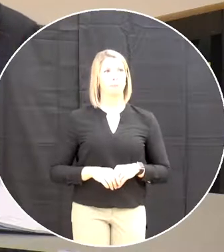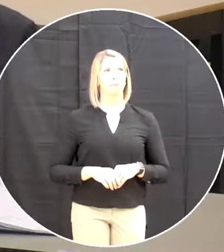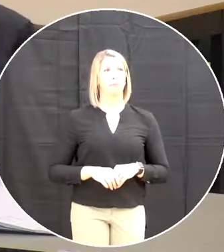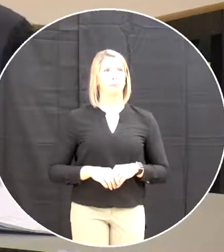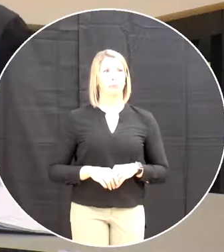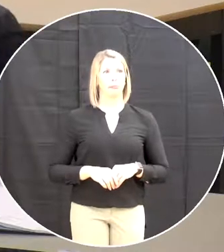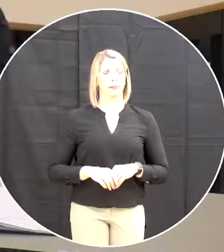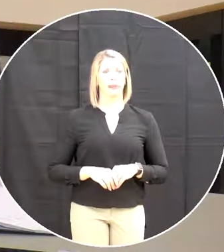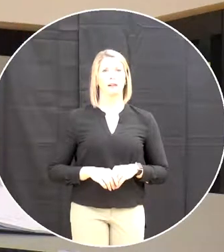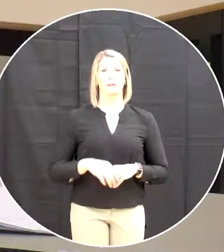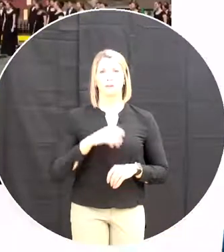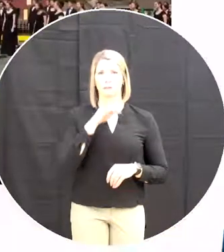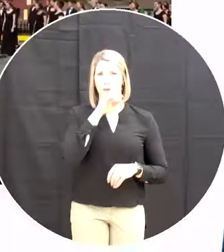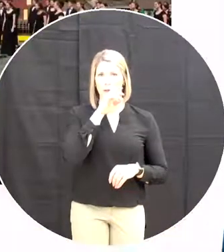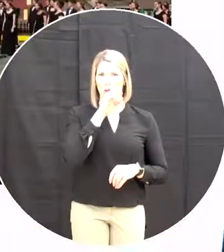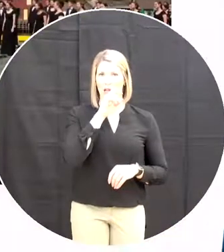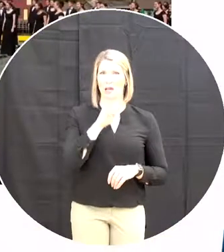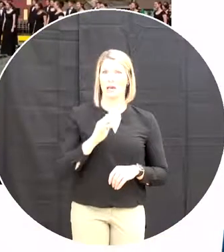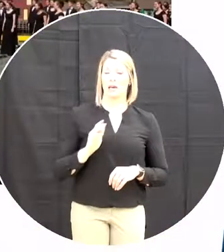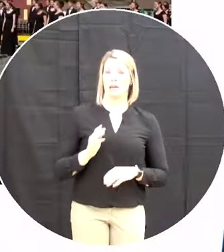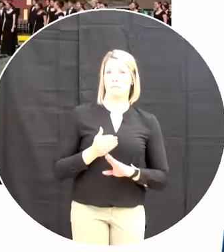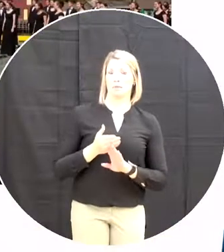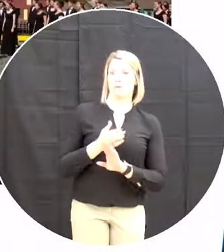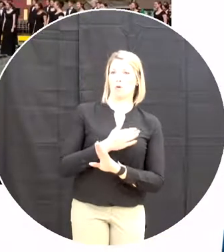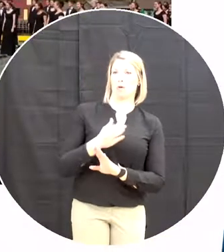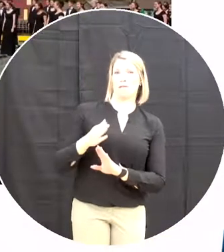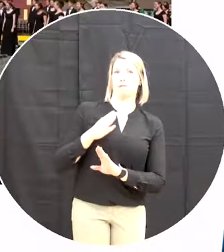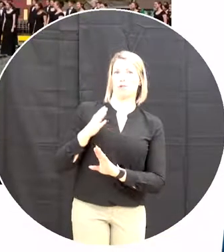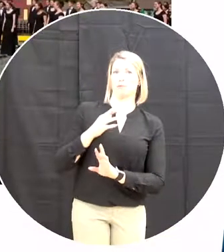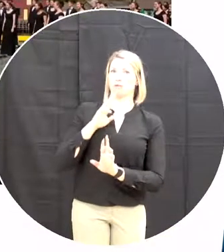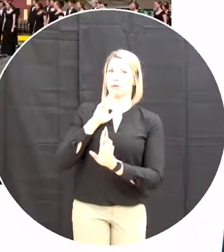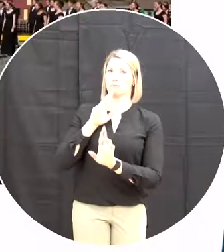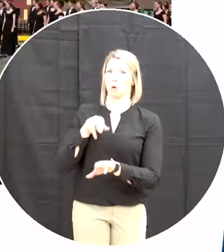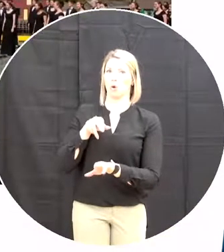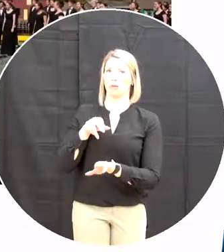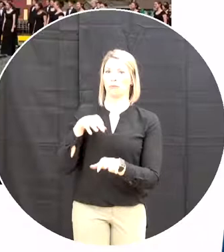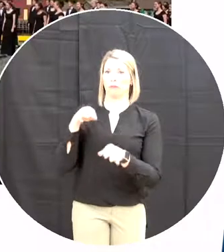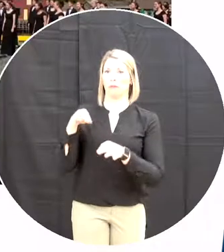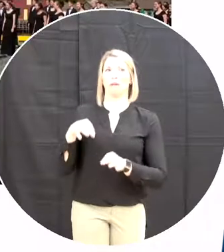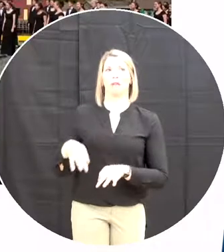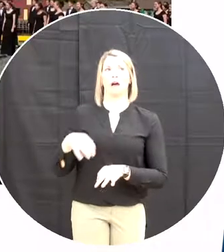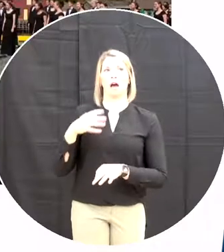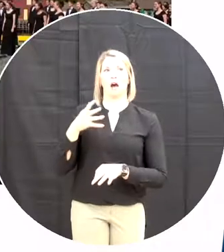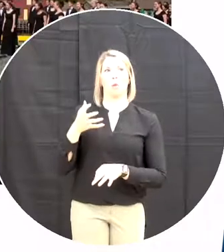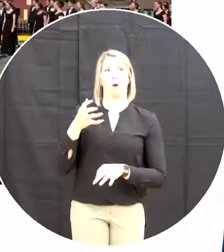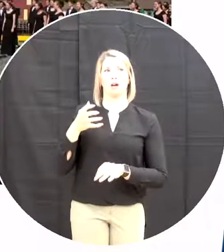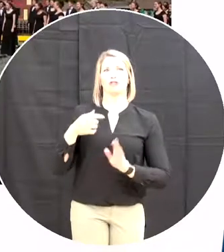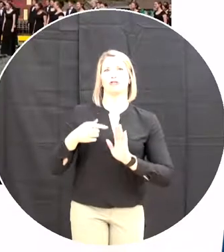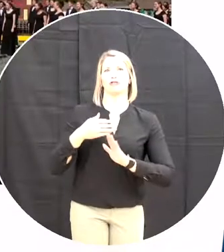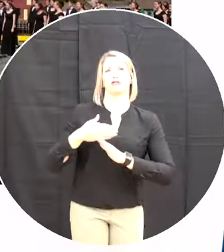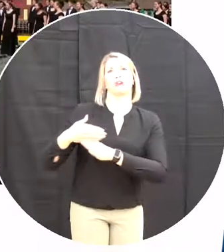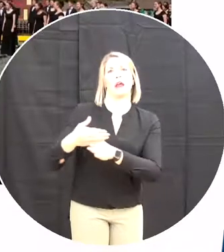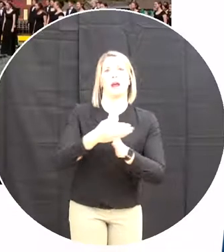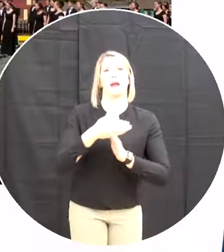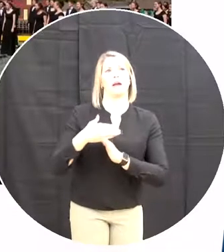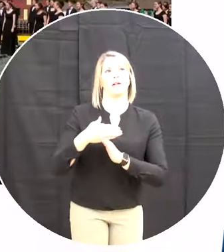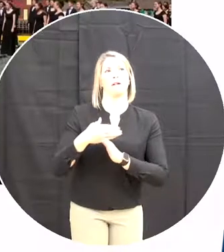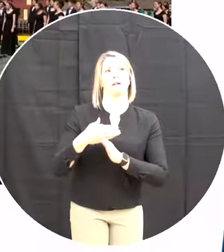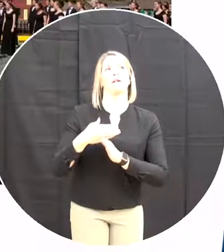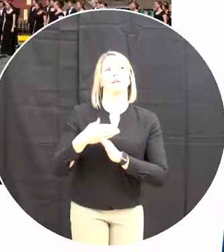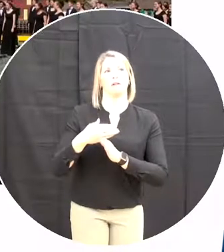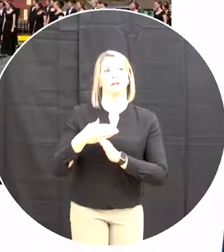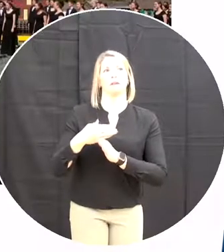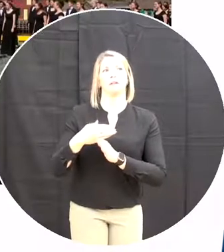before we I get in the formal part of the directors report I think this is worthy of sharing take four minutes of your time but it's